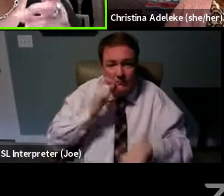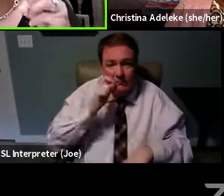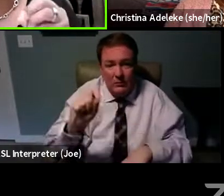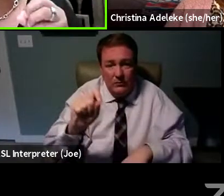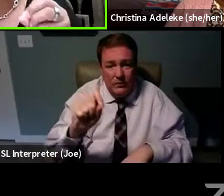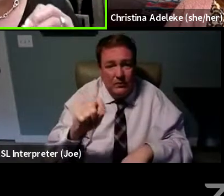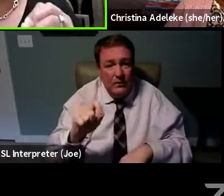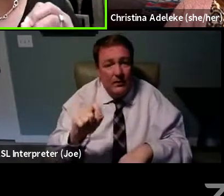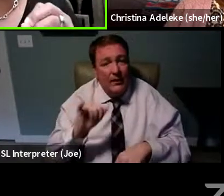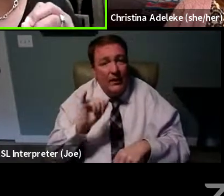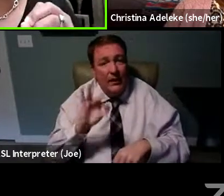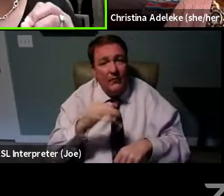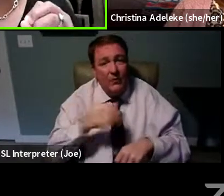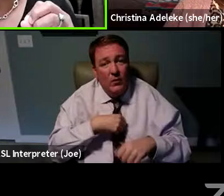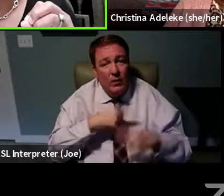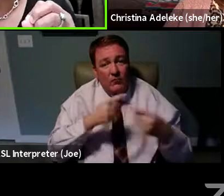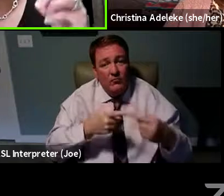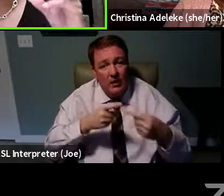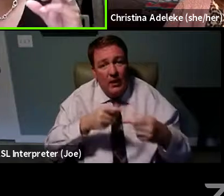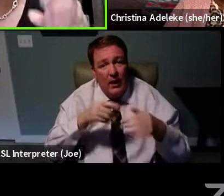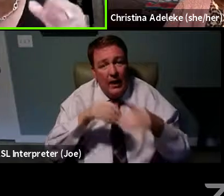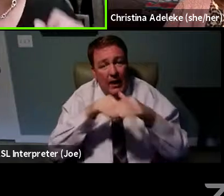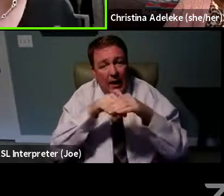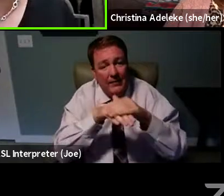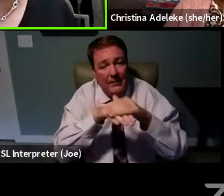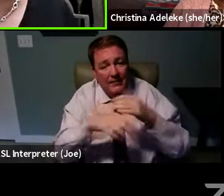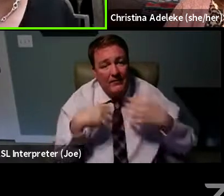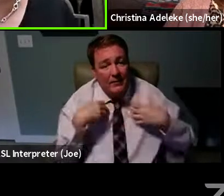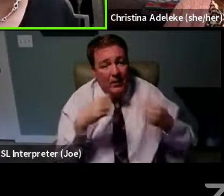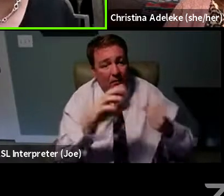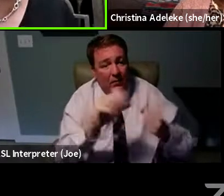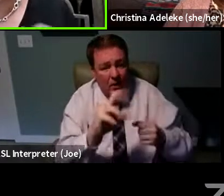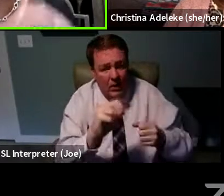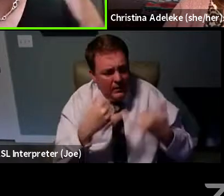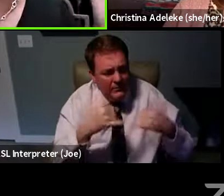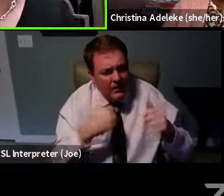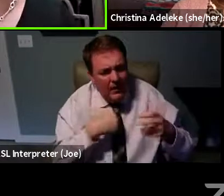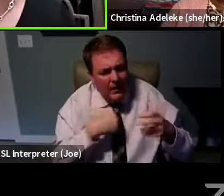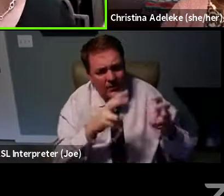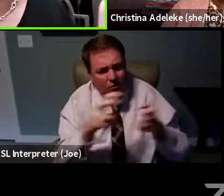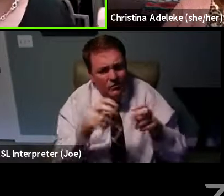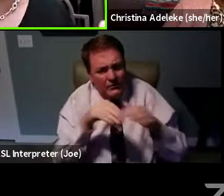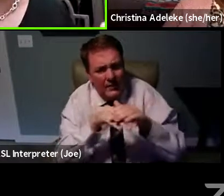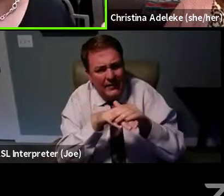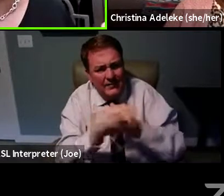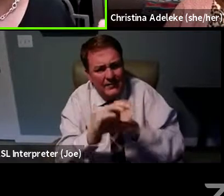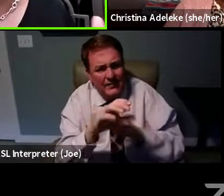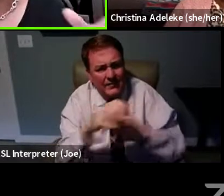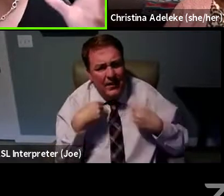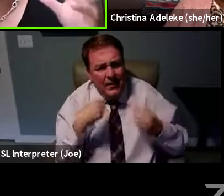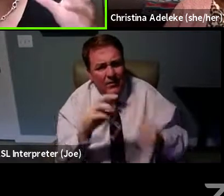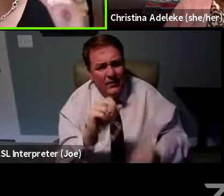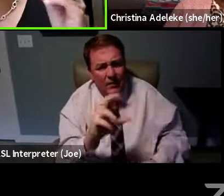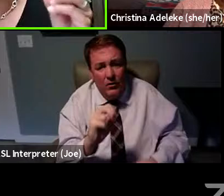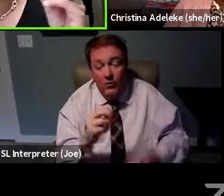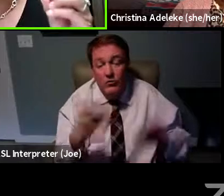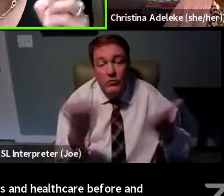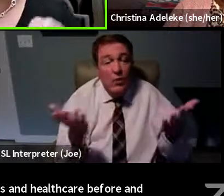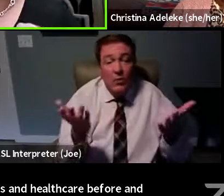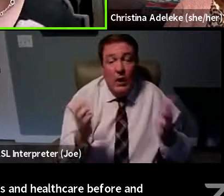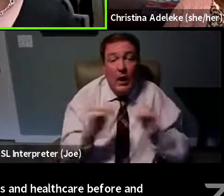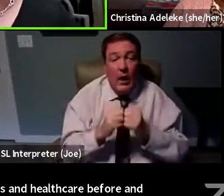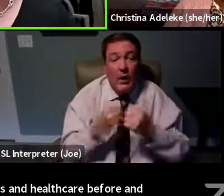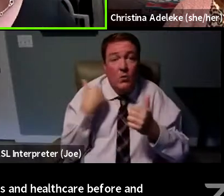People who have issues accessing health care, they still have issues accessing health care before and after COVID. So how do we